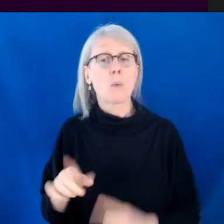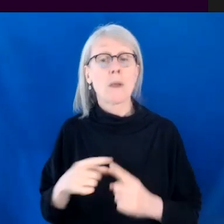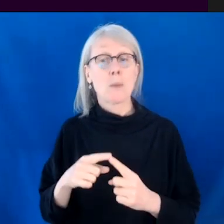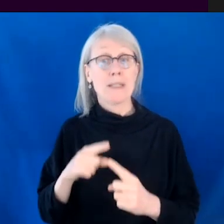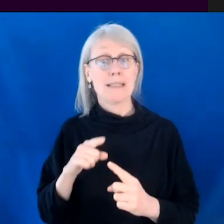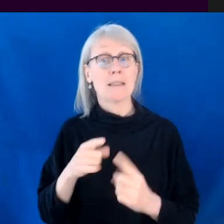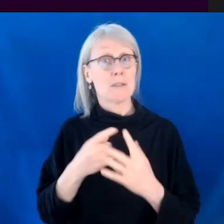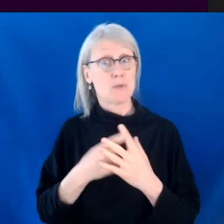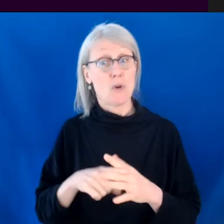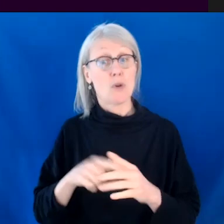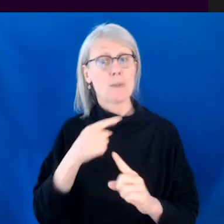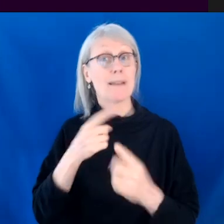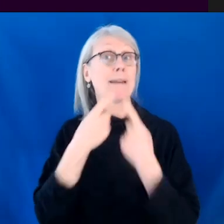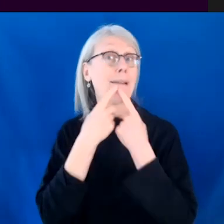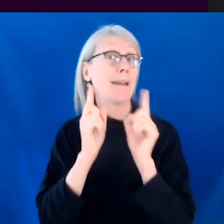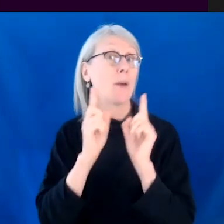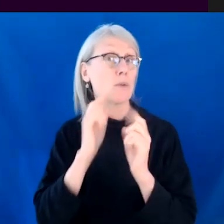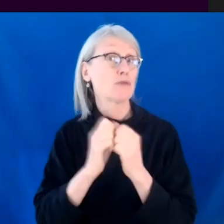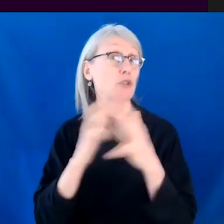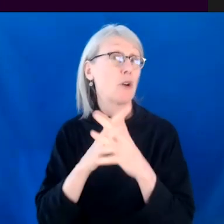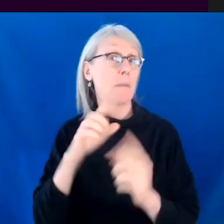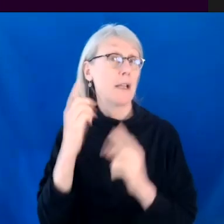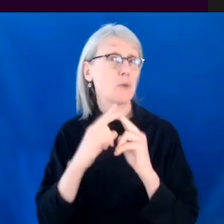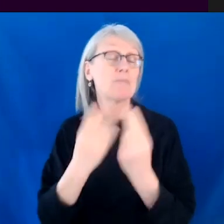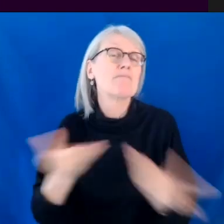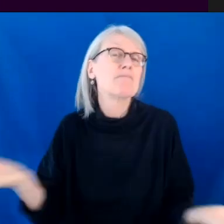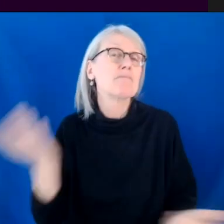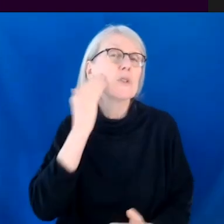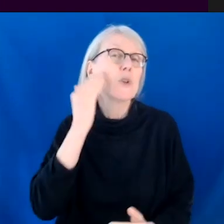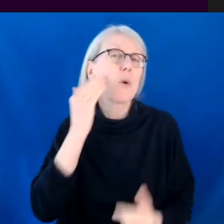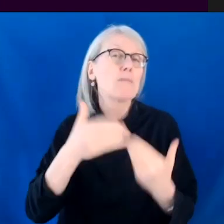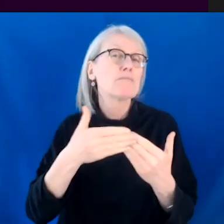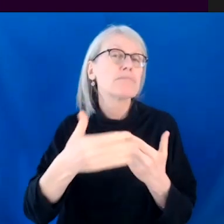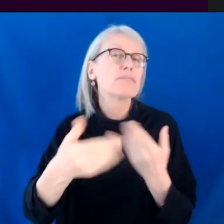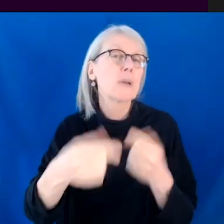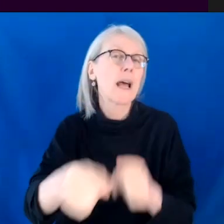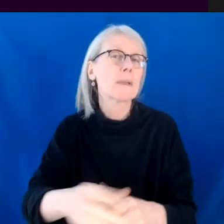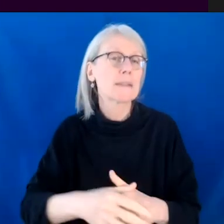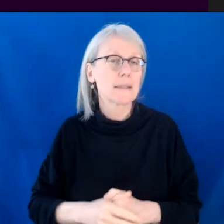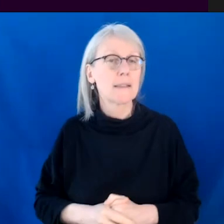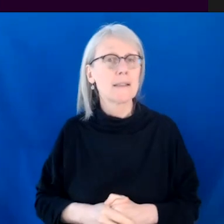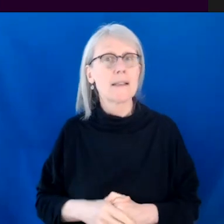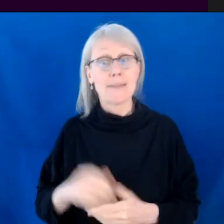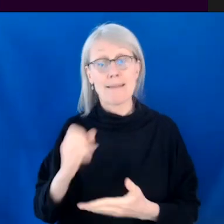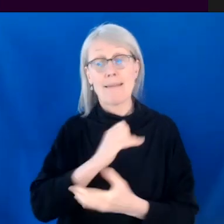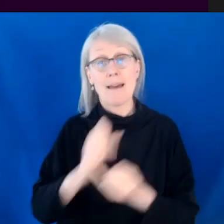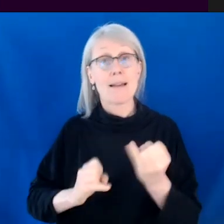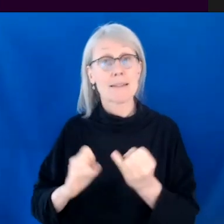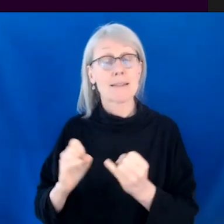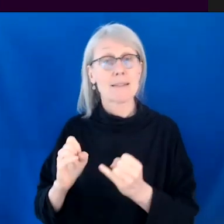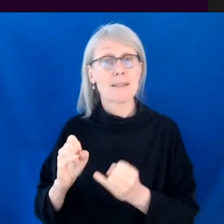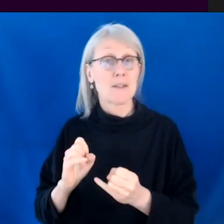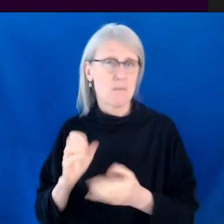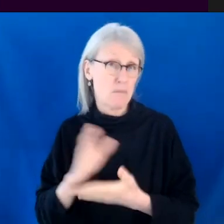point and then we know after this point, what happens and we could go on or we couldn't. And I wrote the last episode, um, of